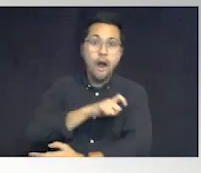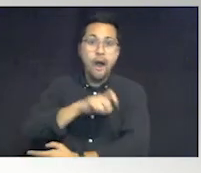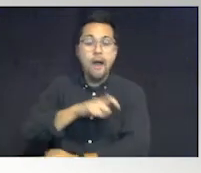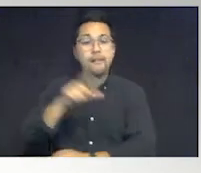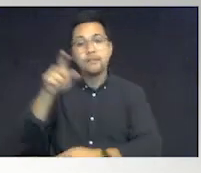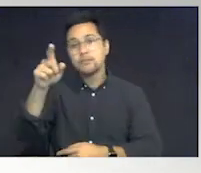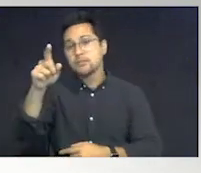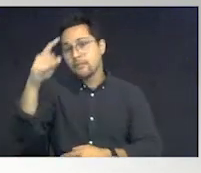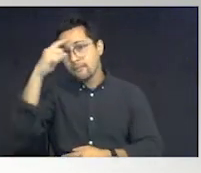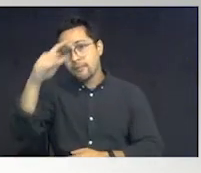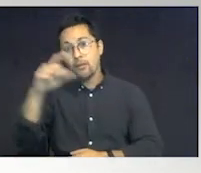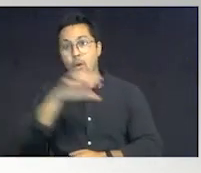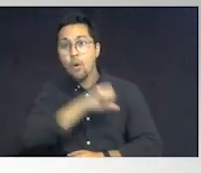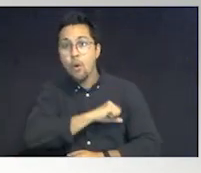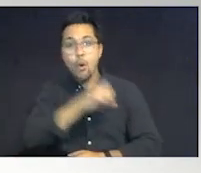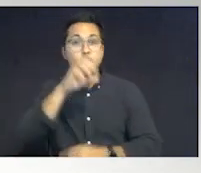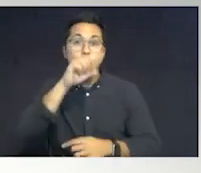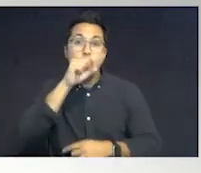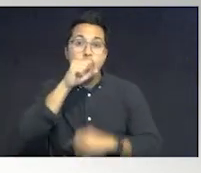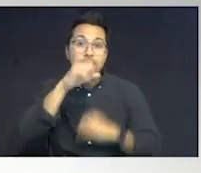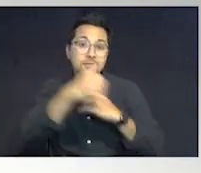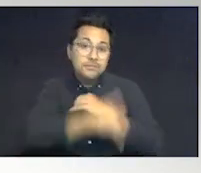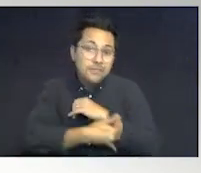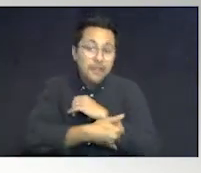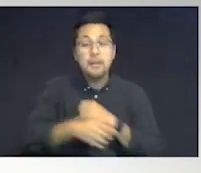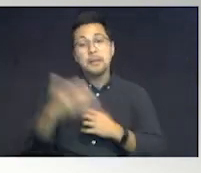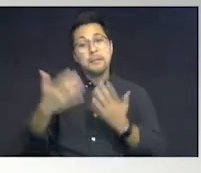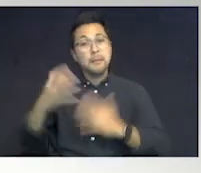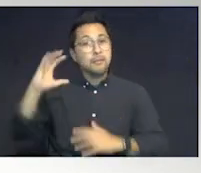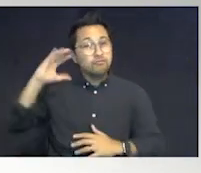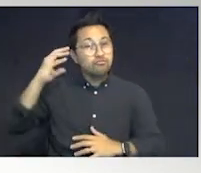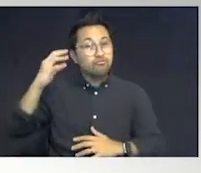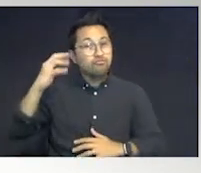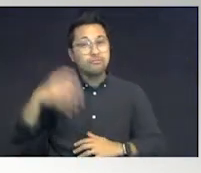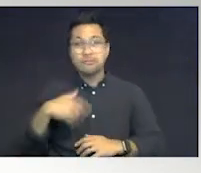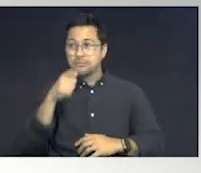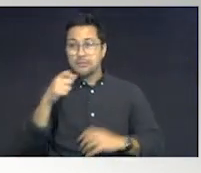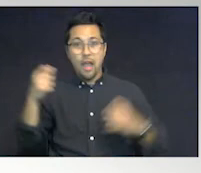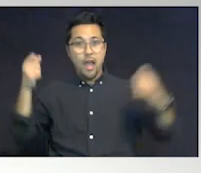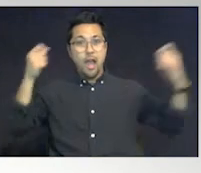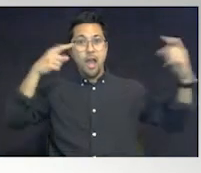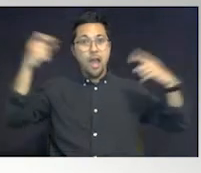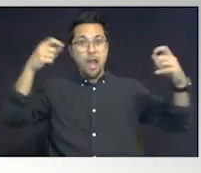of Orange County. The radio may not even speak to each other.